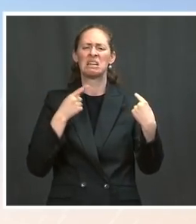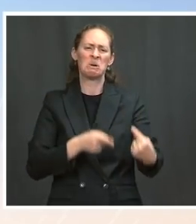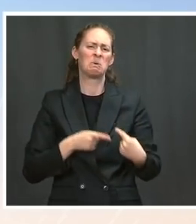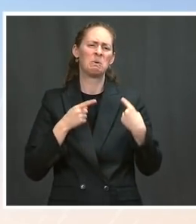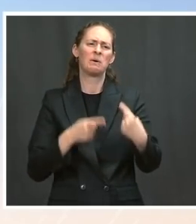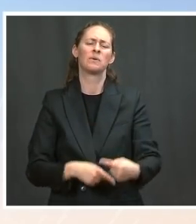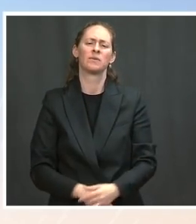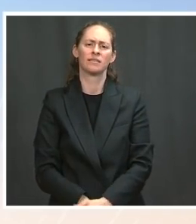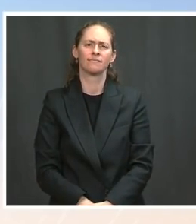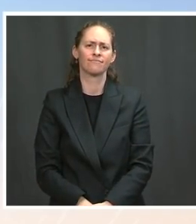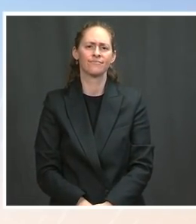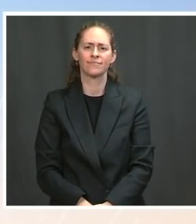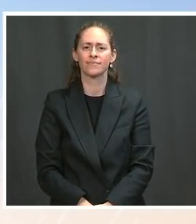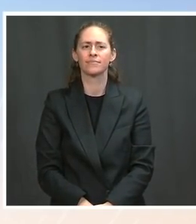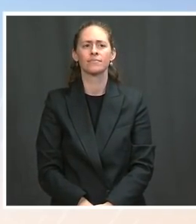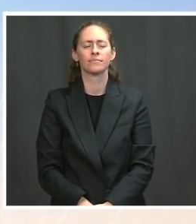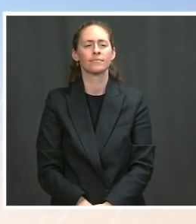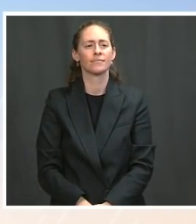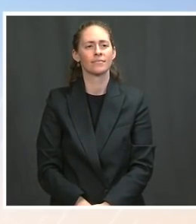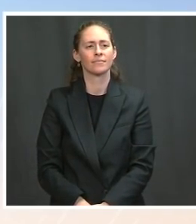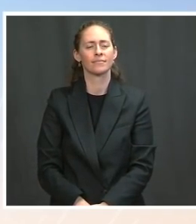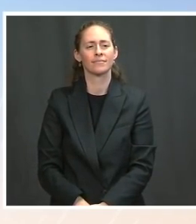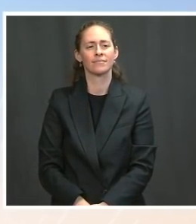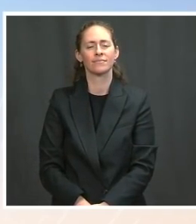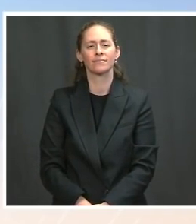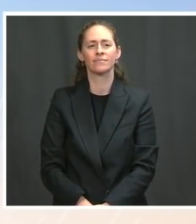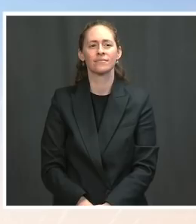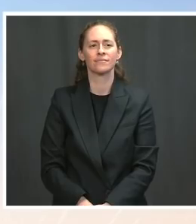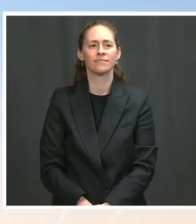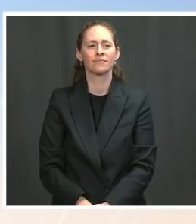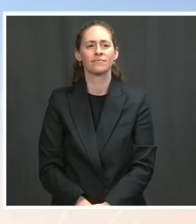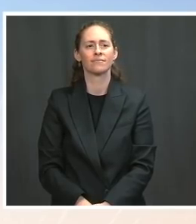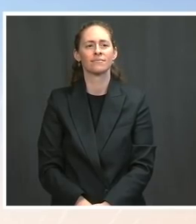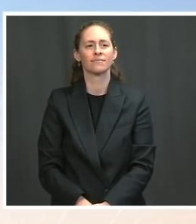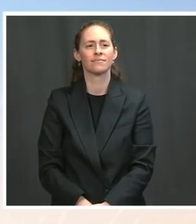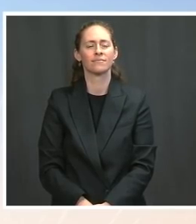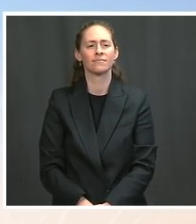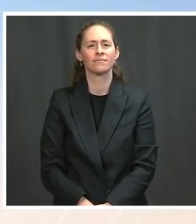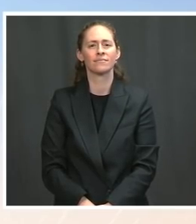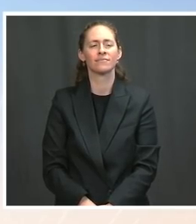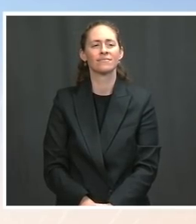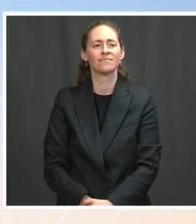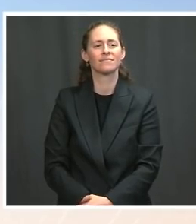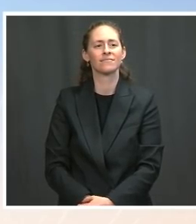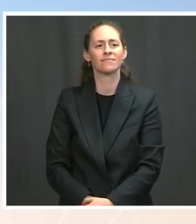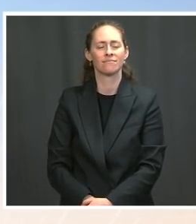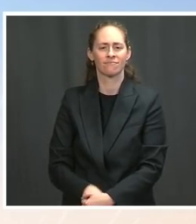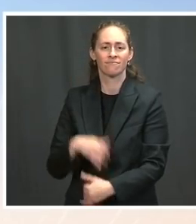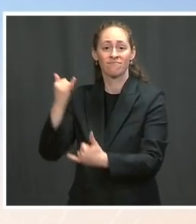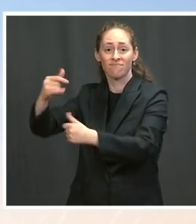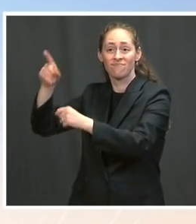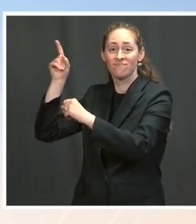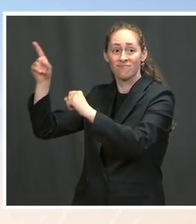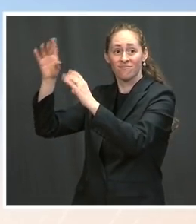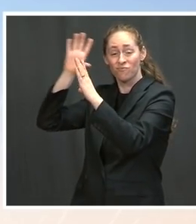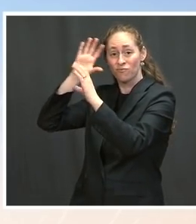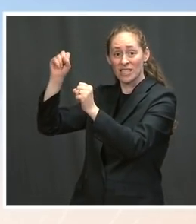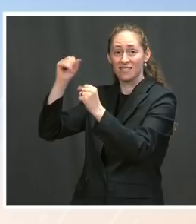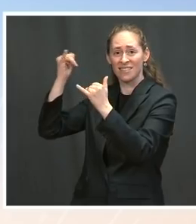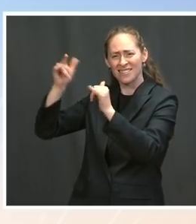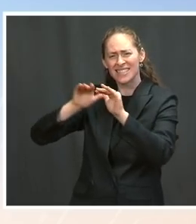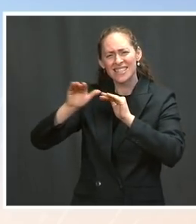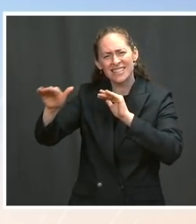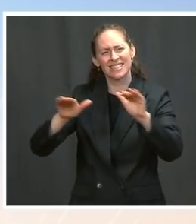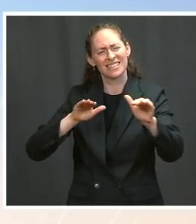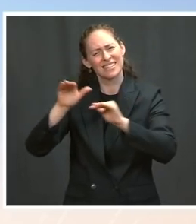President's frequent encouragement that people get vaccinated, where do things stand as far as the President deciding whether or not he will mandate that